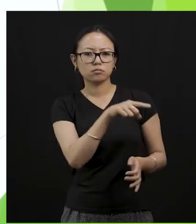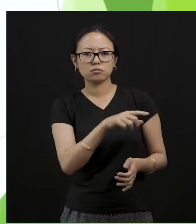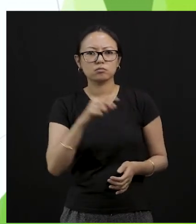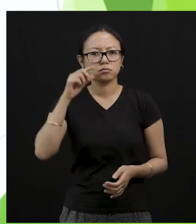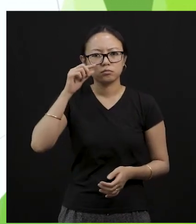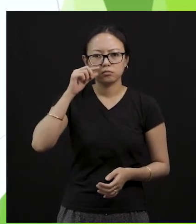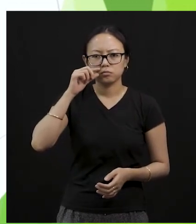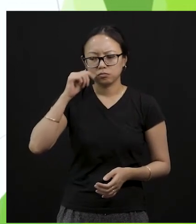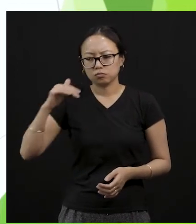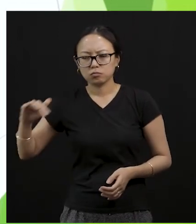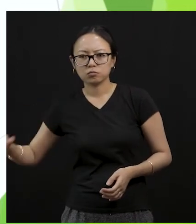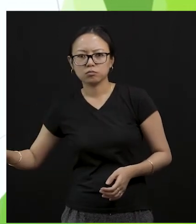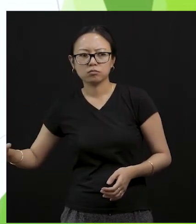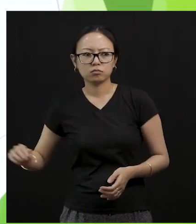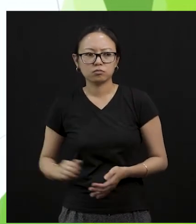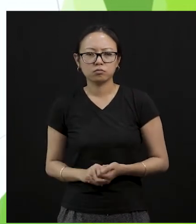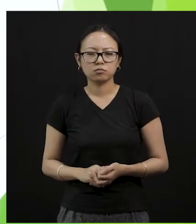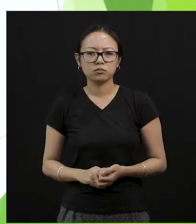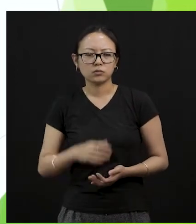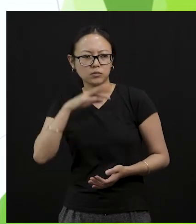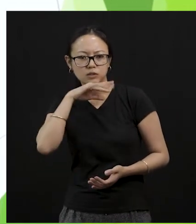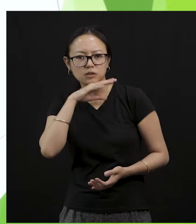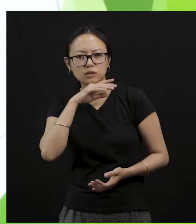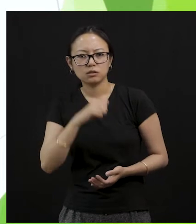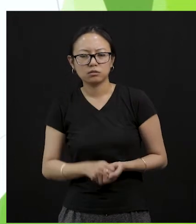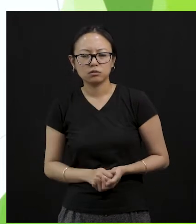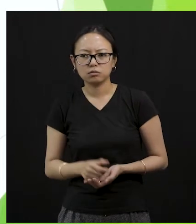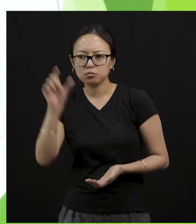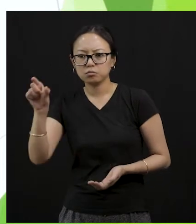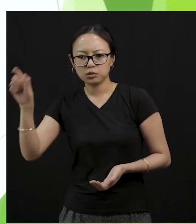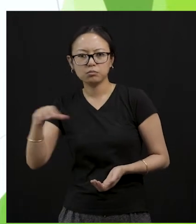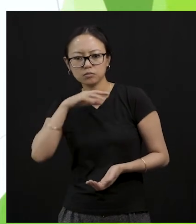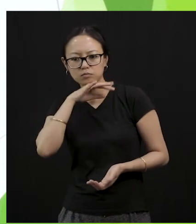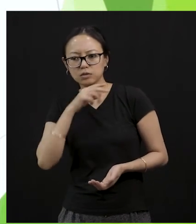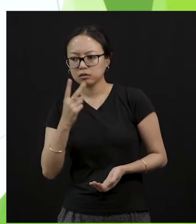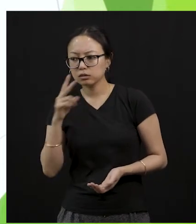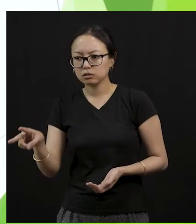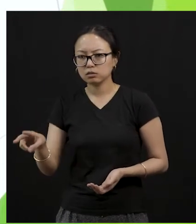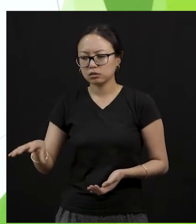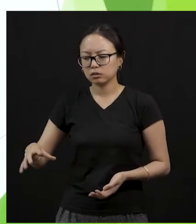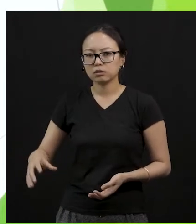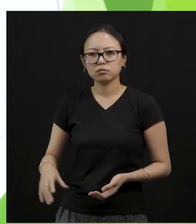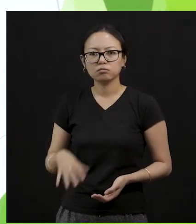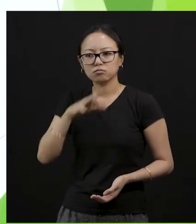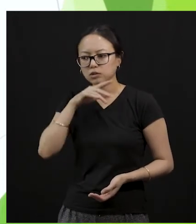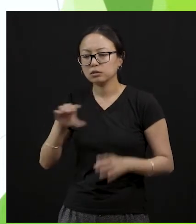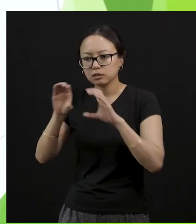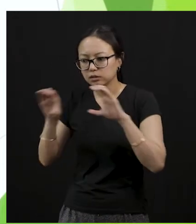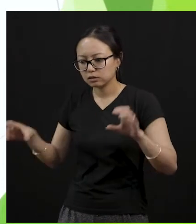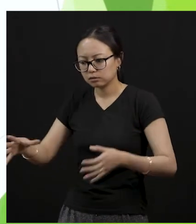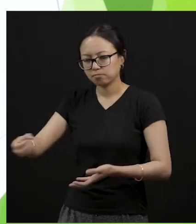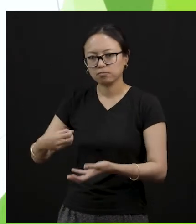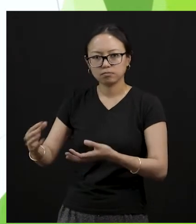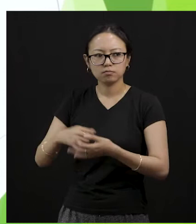he's also picking up the trash, which is already done by somebody else. Such a motivating, inspirational